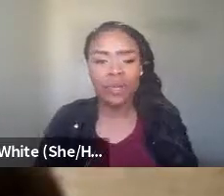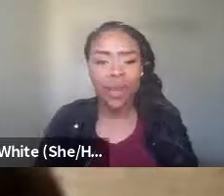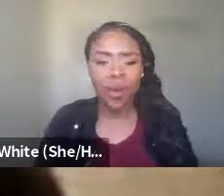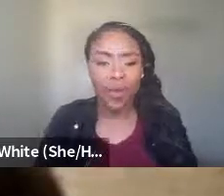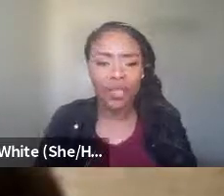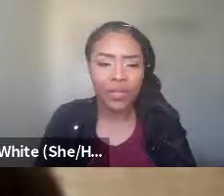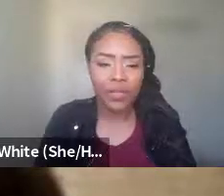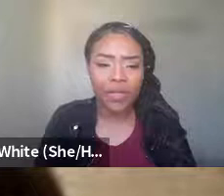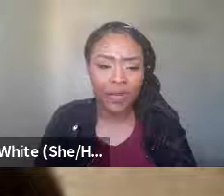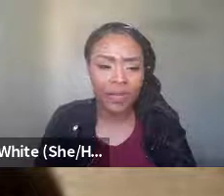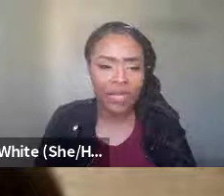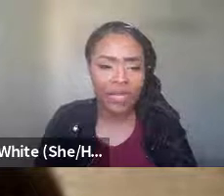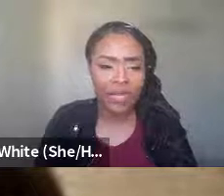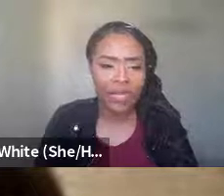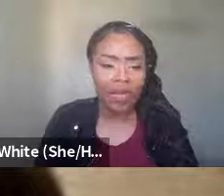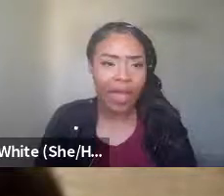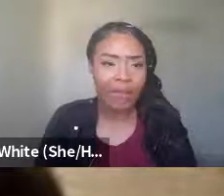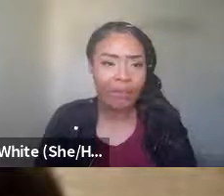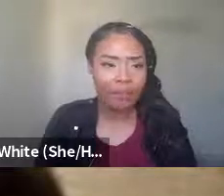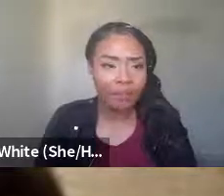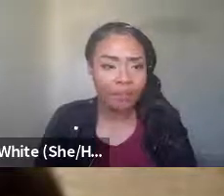So this is a poem by Joshua Dickerson.